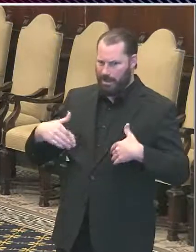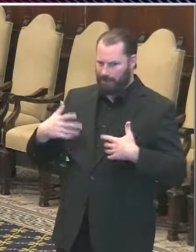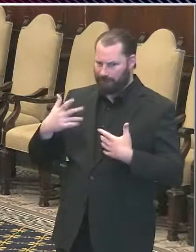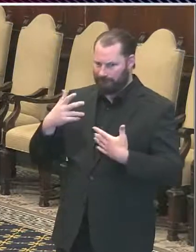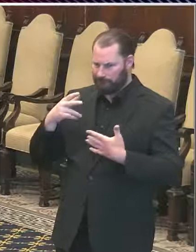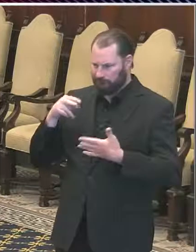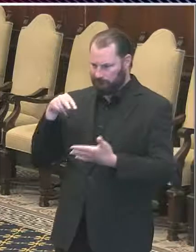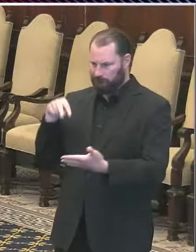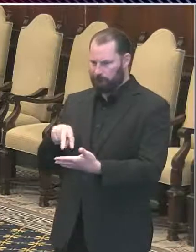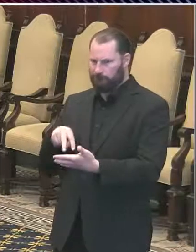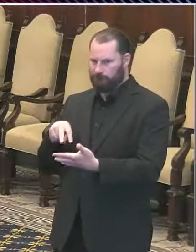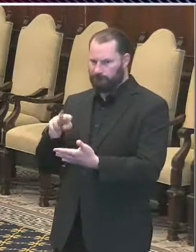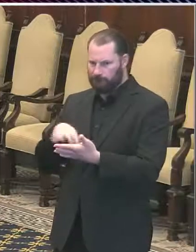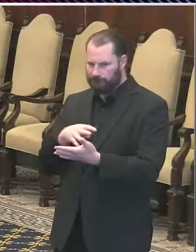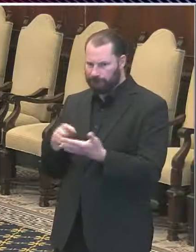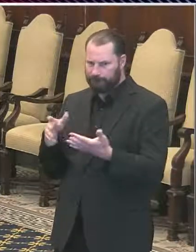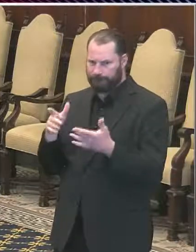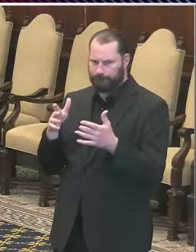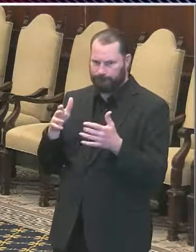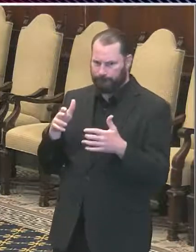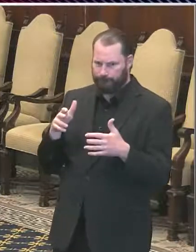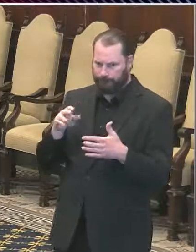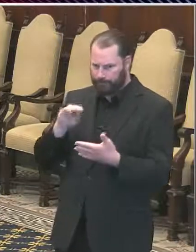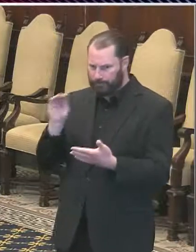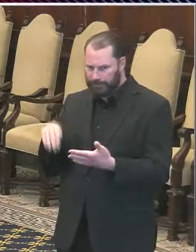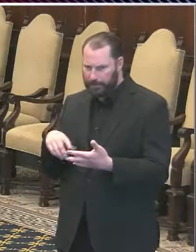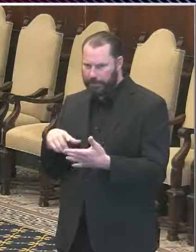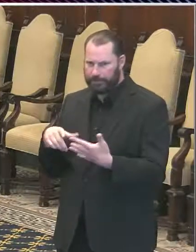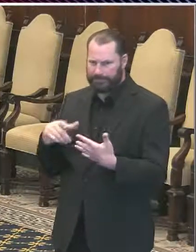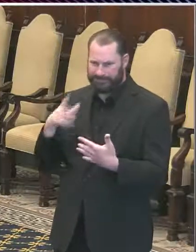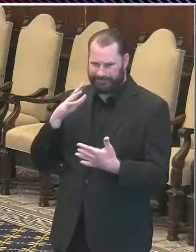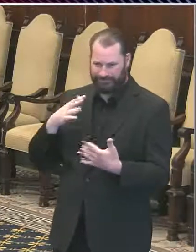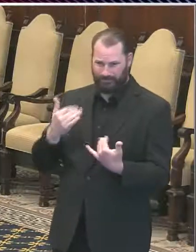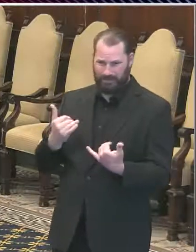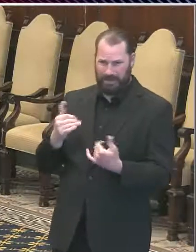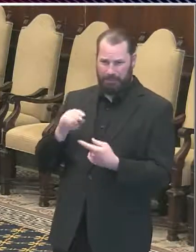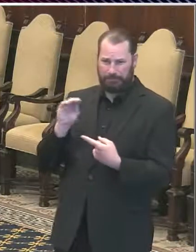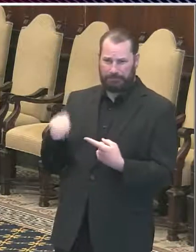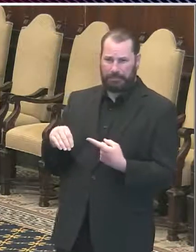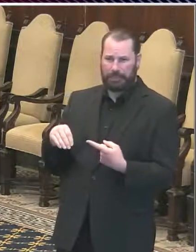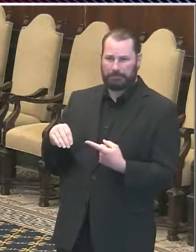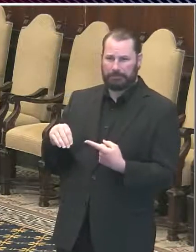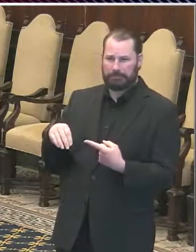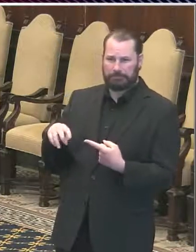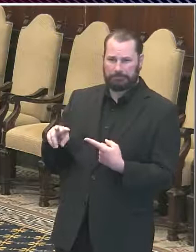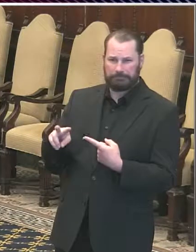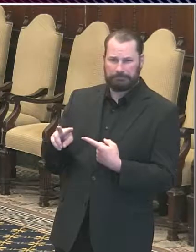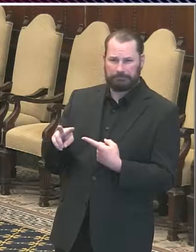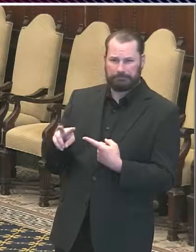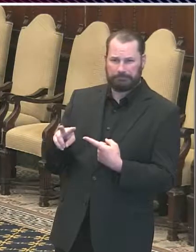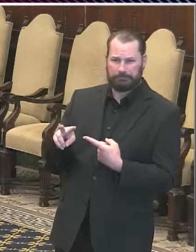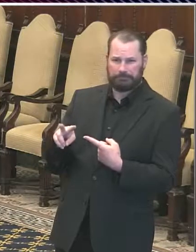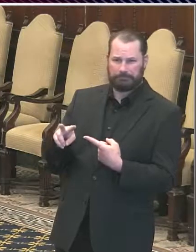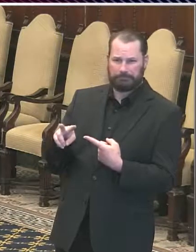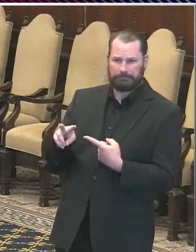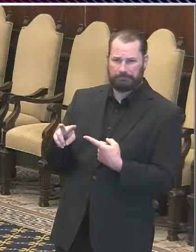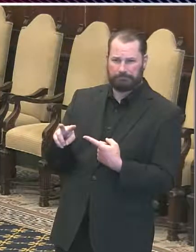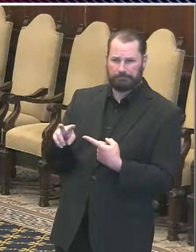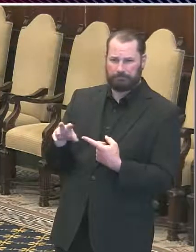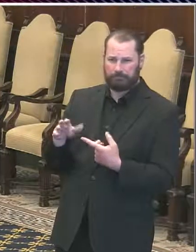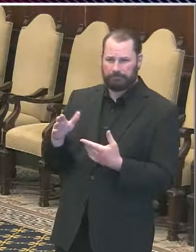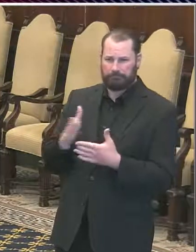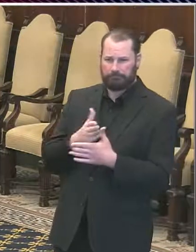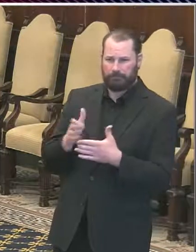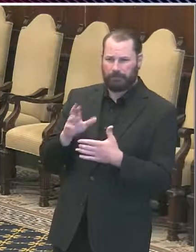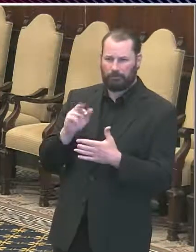lately. I think it's somewhere around 200 per 100,000 and the governor's threshold is 50. And